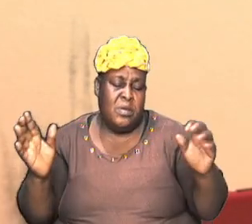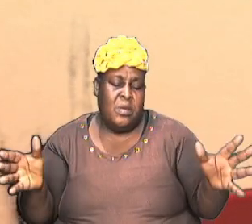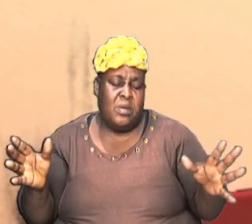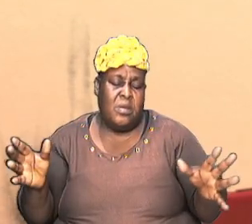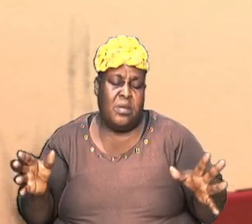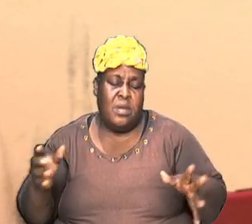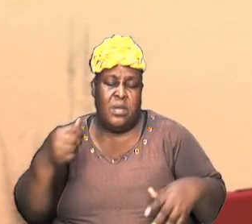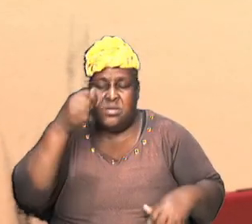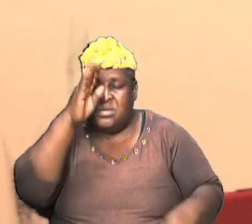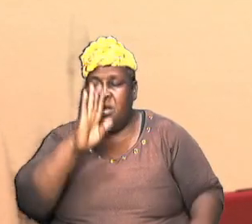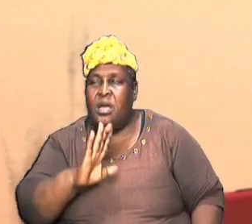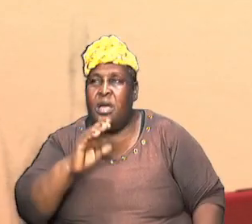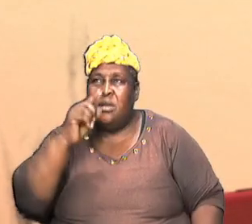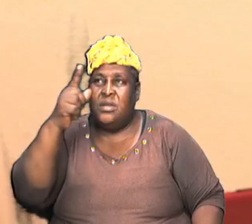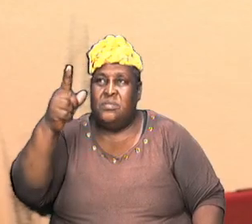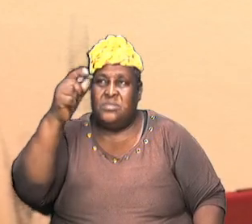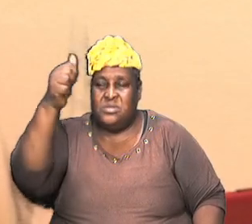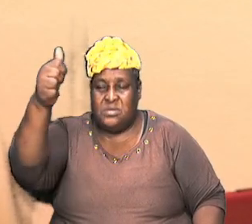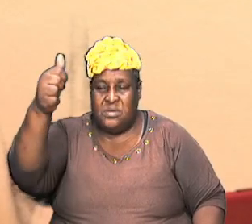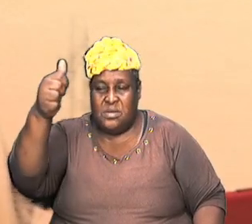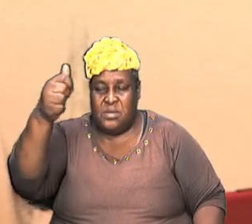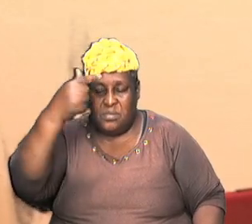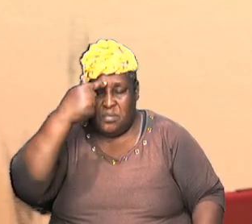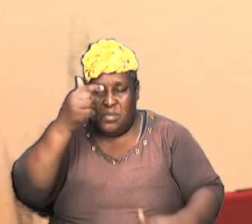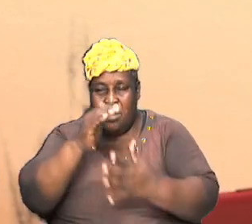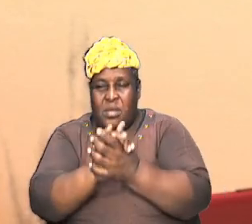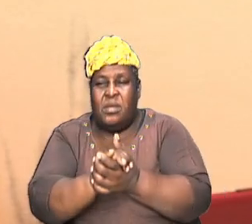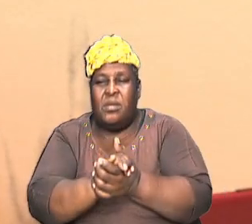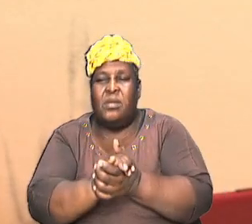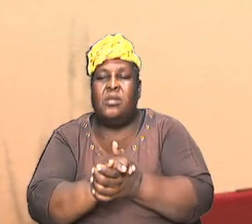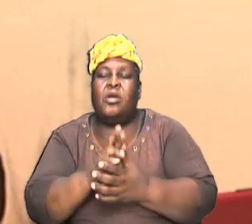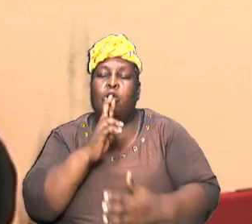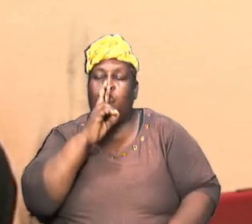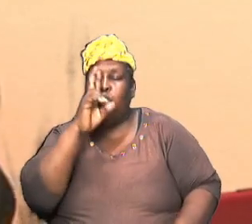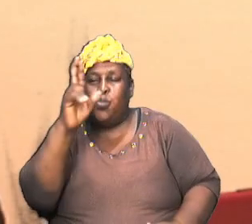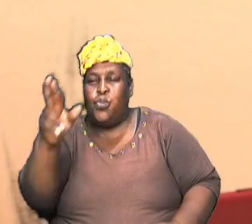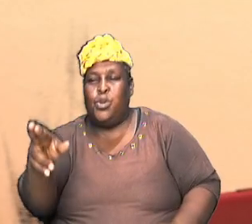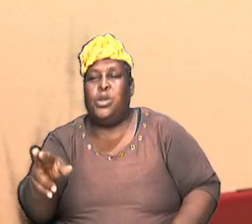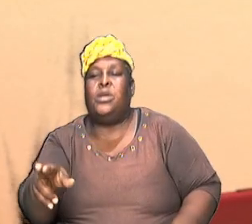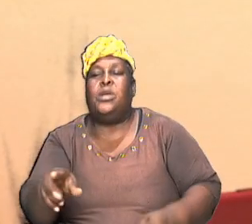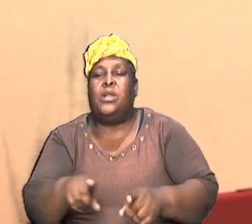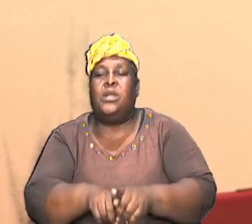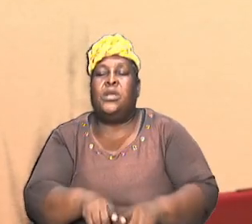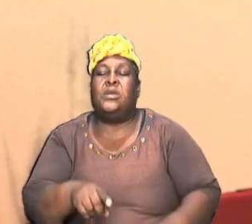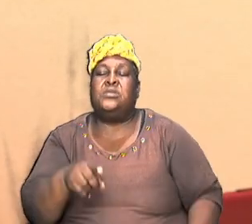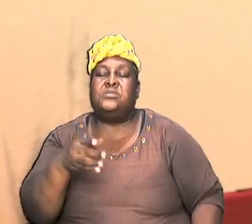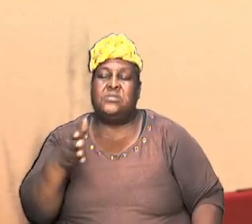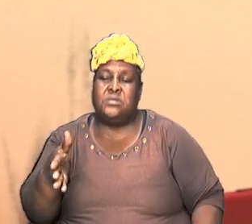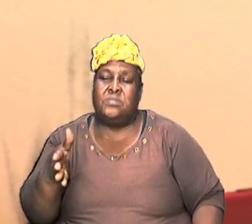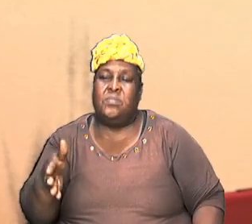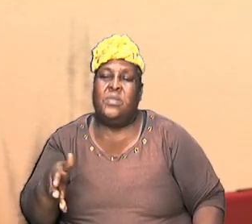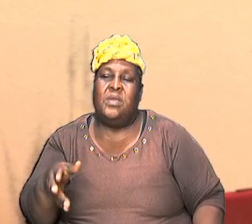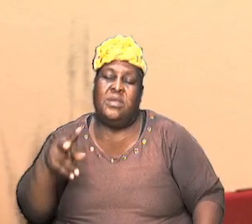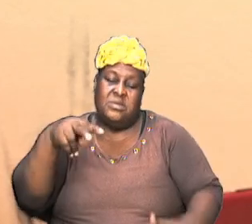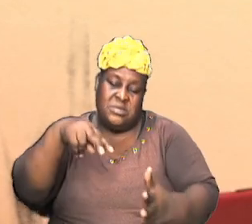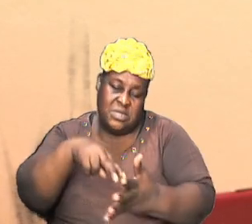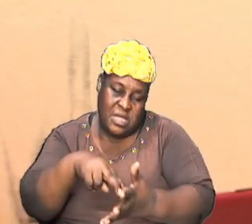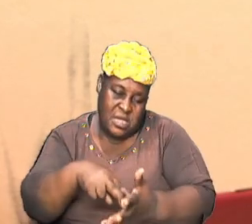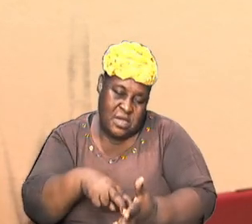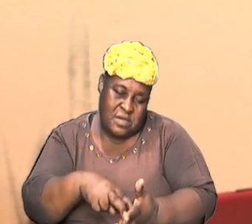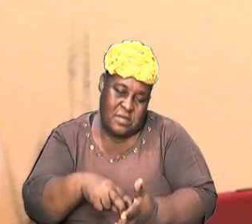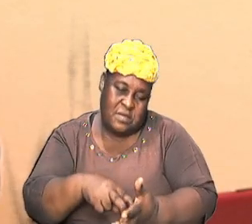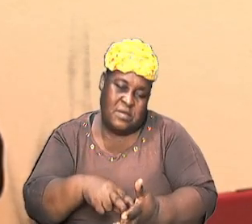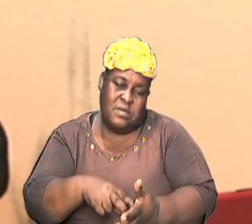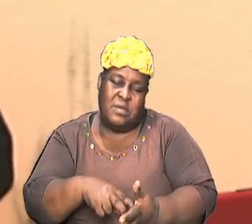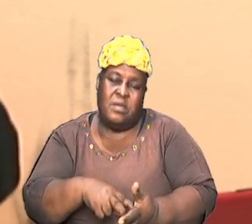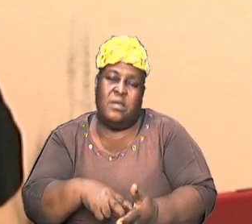himself believe me saints of God it is as real as that and you can stand up in your faith and